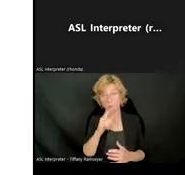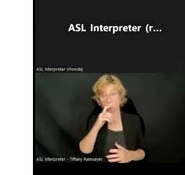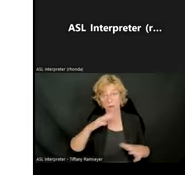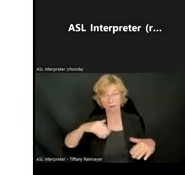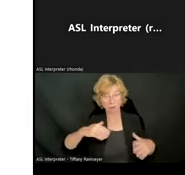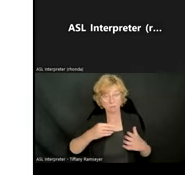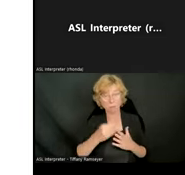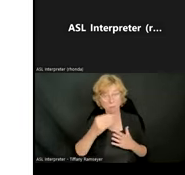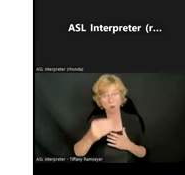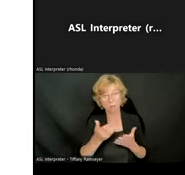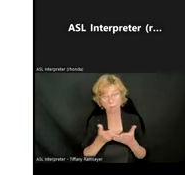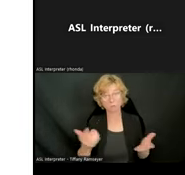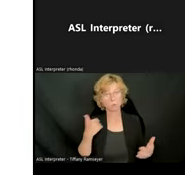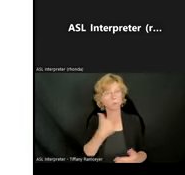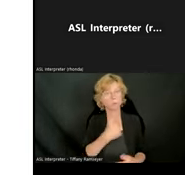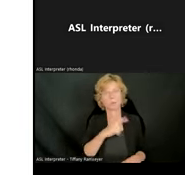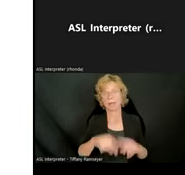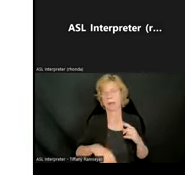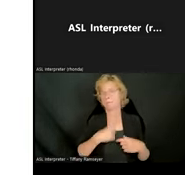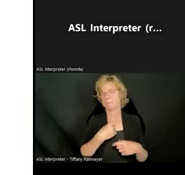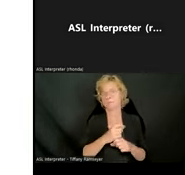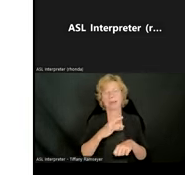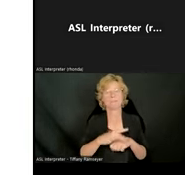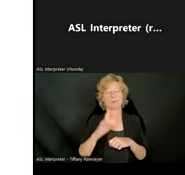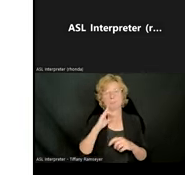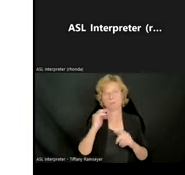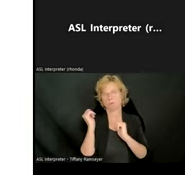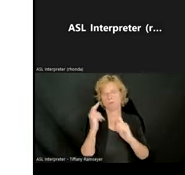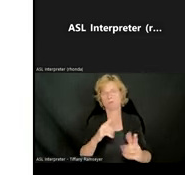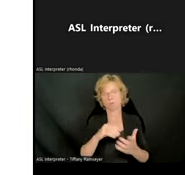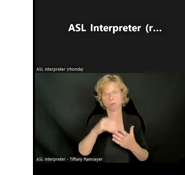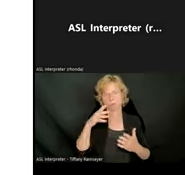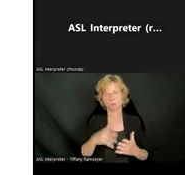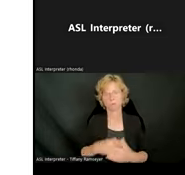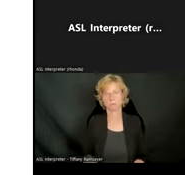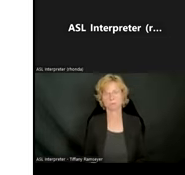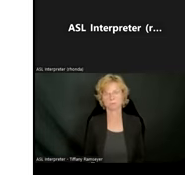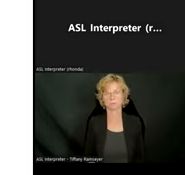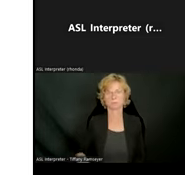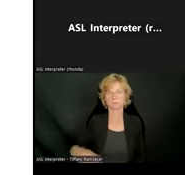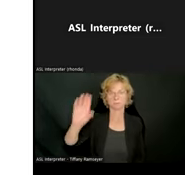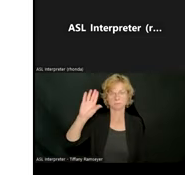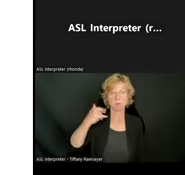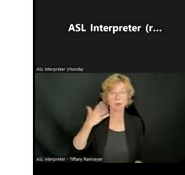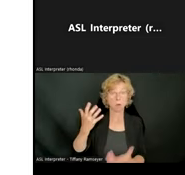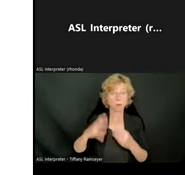we're unable to make this available to all learners. Tina, can I just add real quickly? The Bookshare